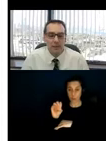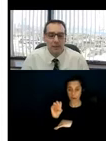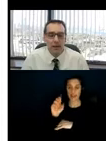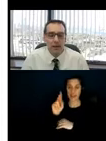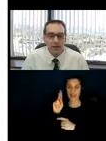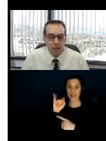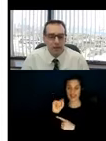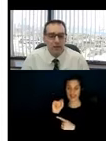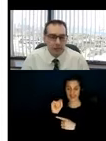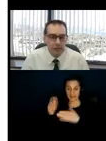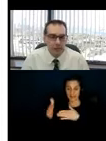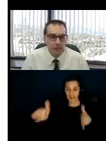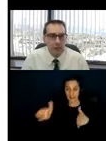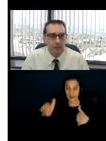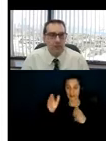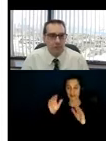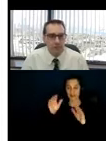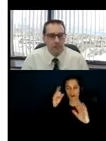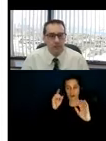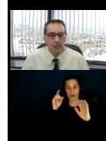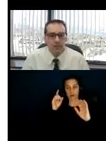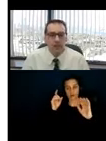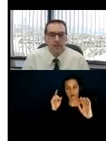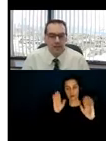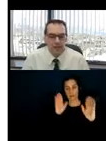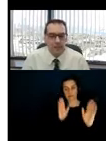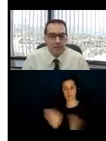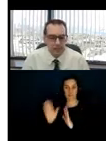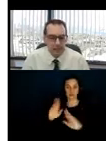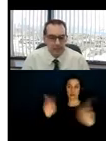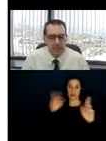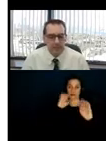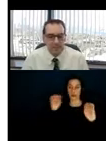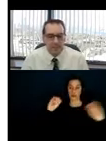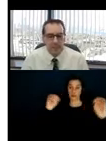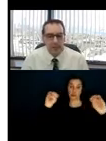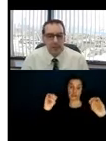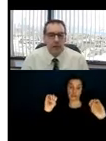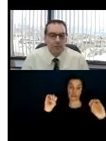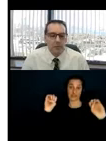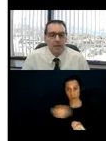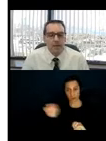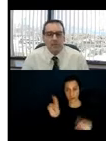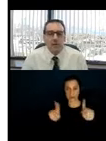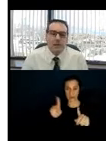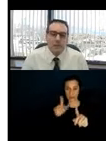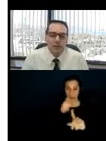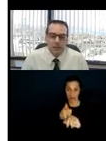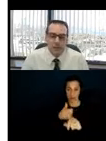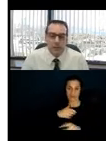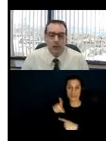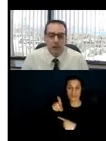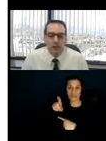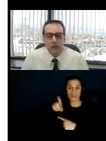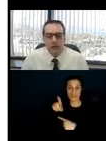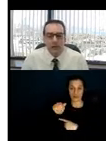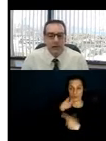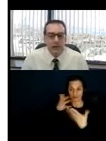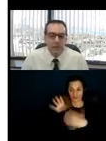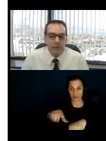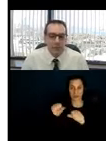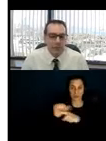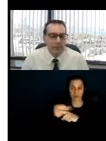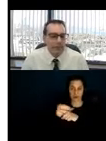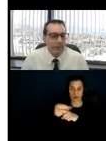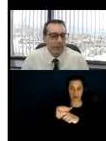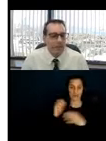directly to those individuals with disabilities that attended the trainings. I'm also excited to share that we're continuing our work on the current